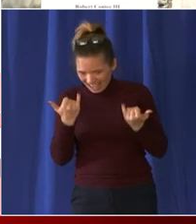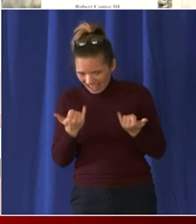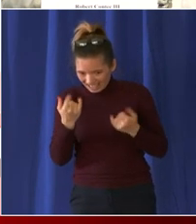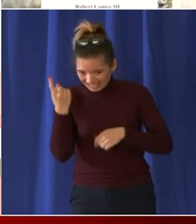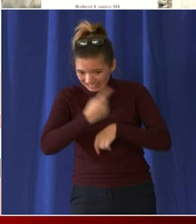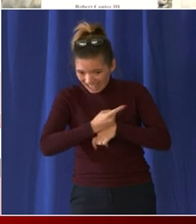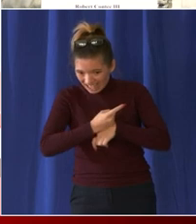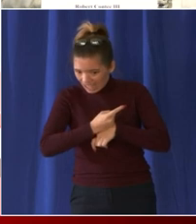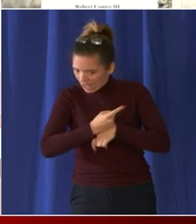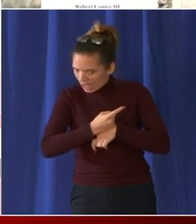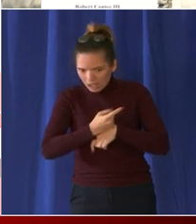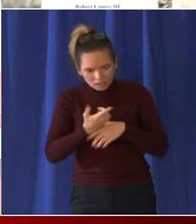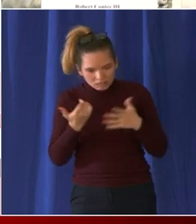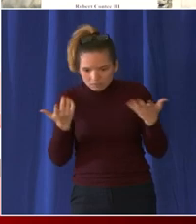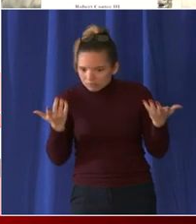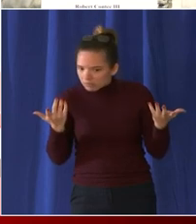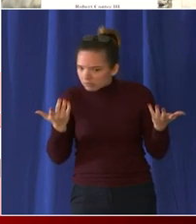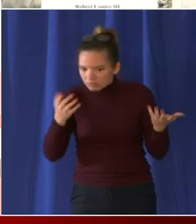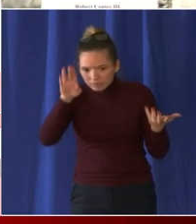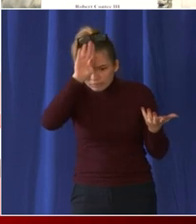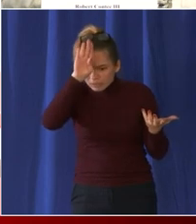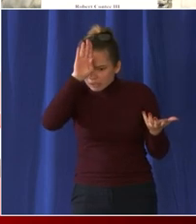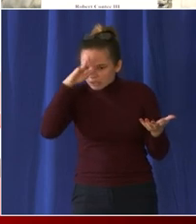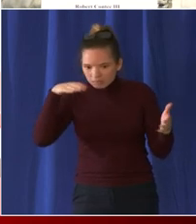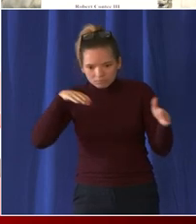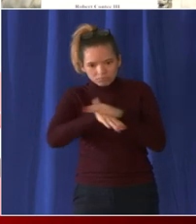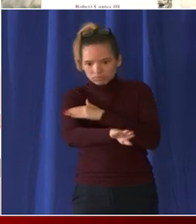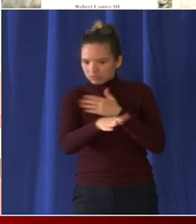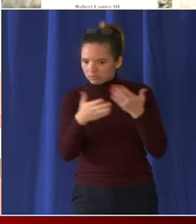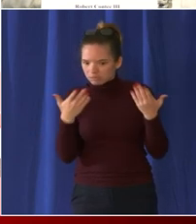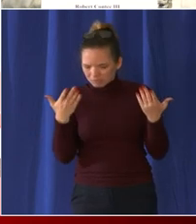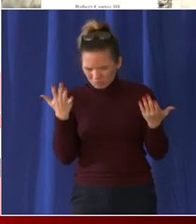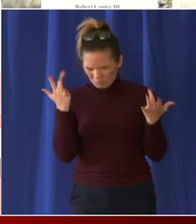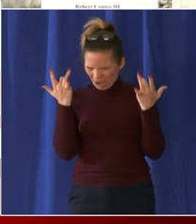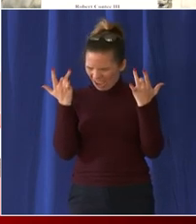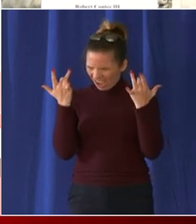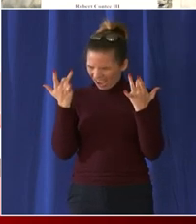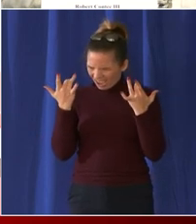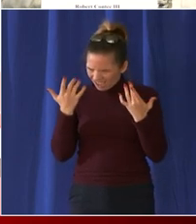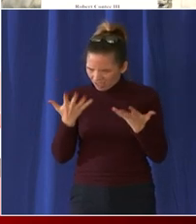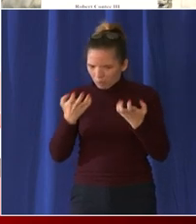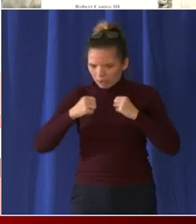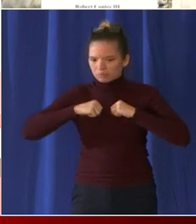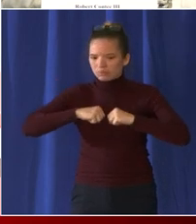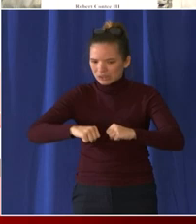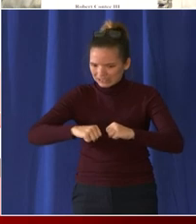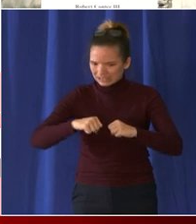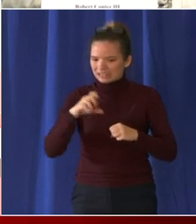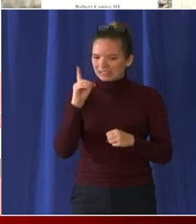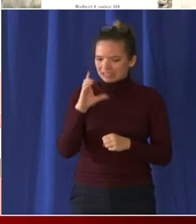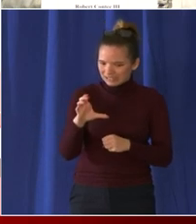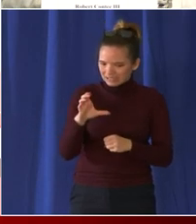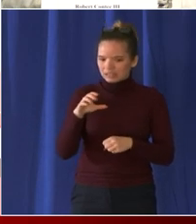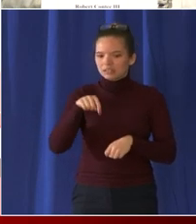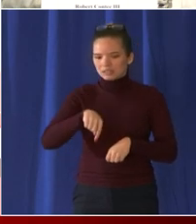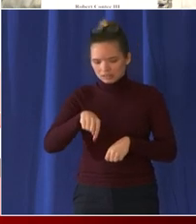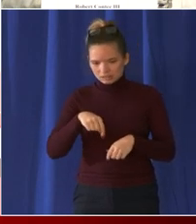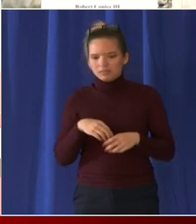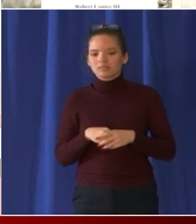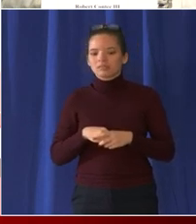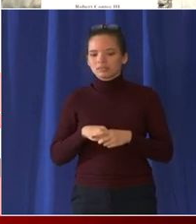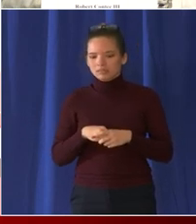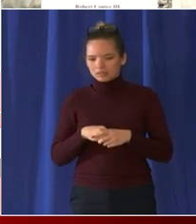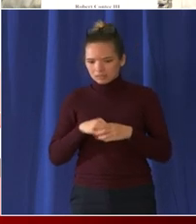do the metropolitan police department not normally responsible for the united states capital but our officers were there on the front line uh protecting our city